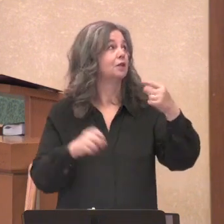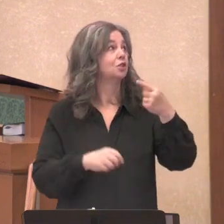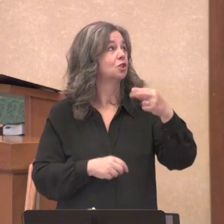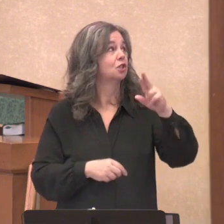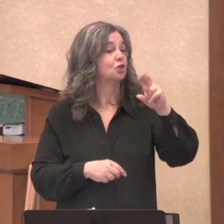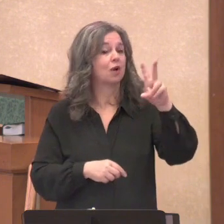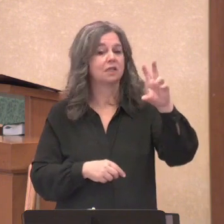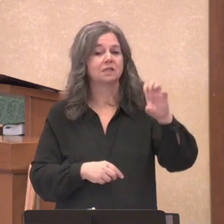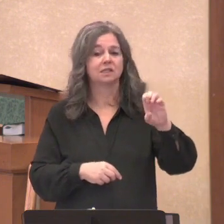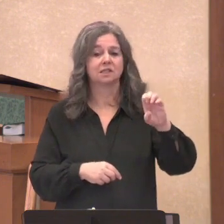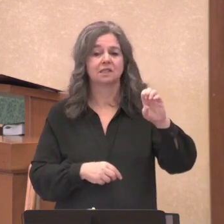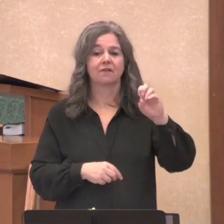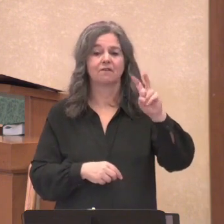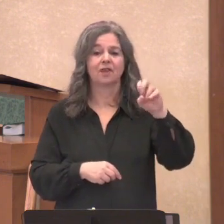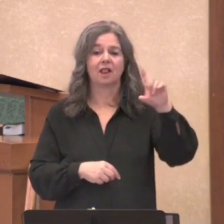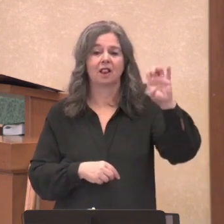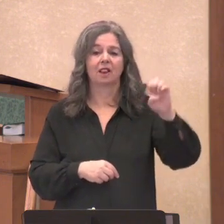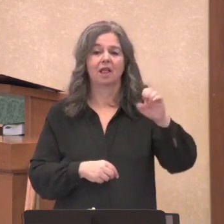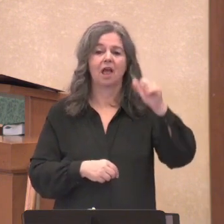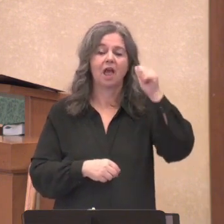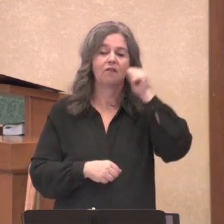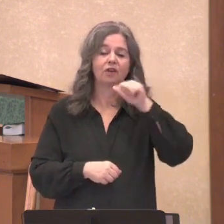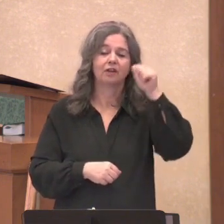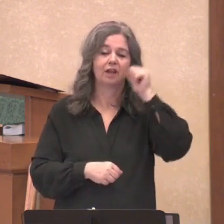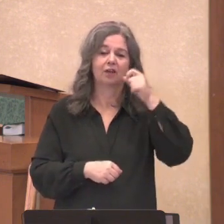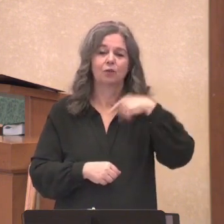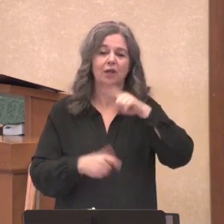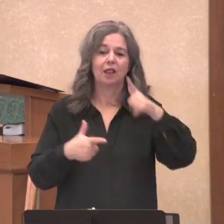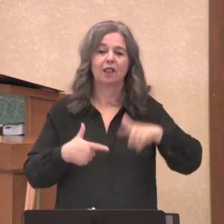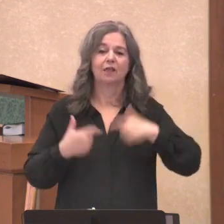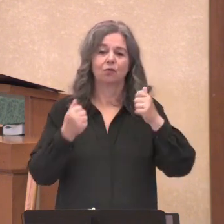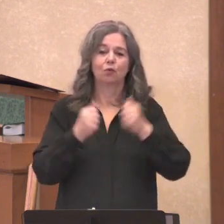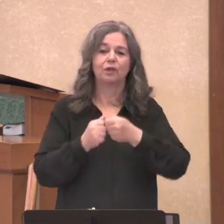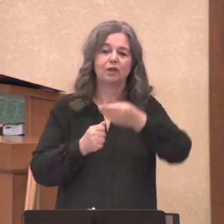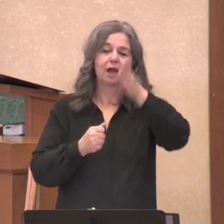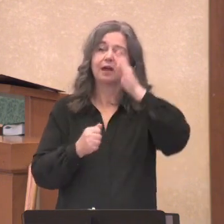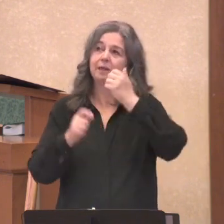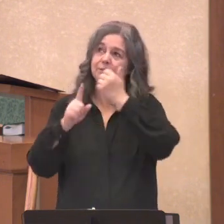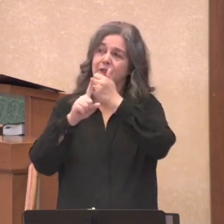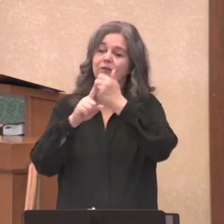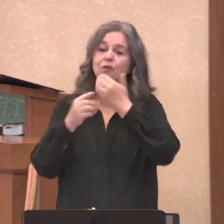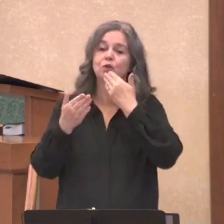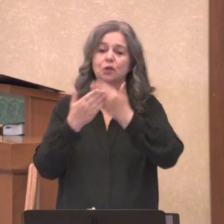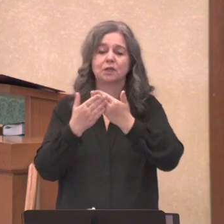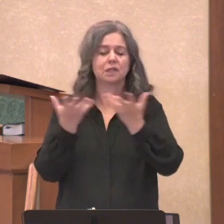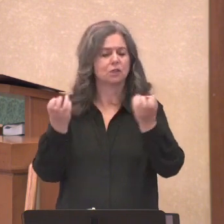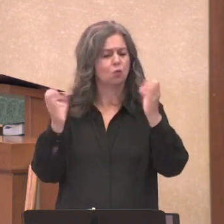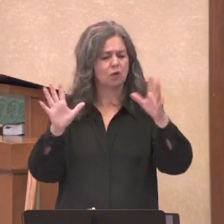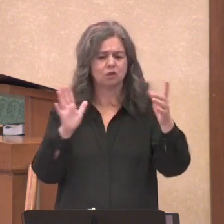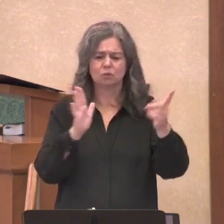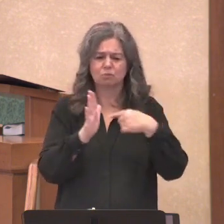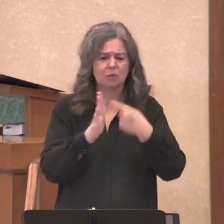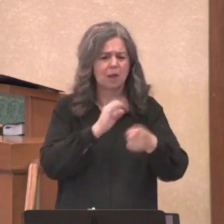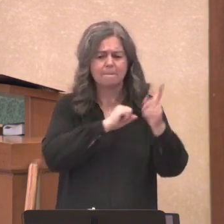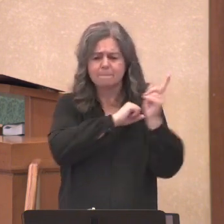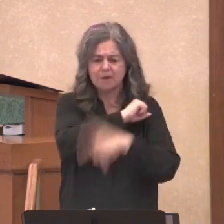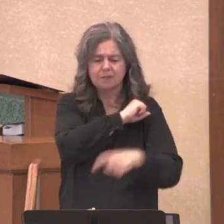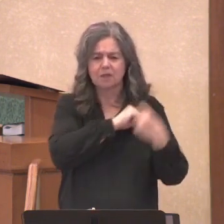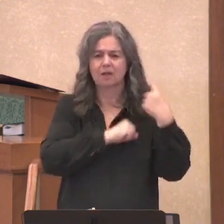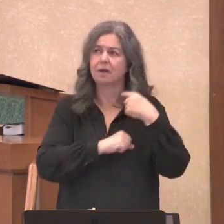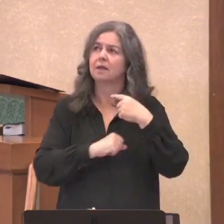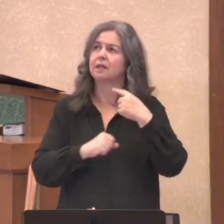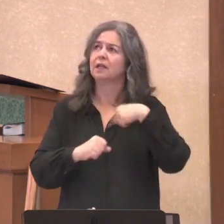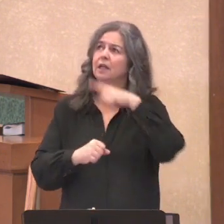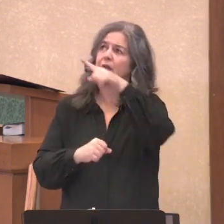Each day we live in this abundant grace of a God who is good who does not wish to condemn us but wishes to give us life